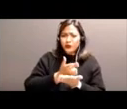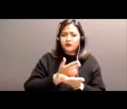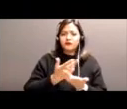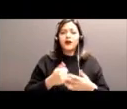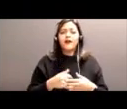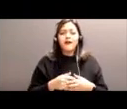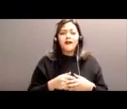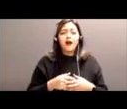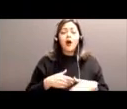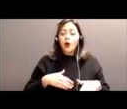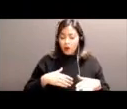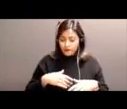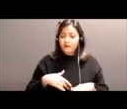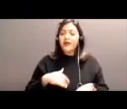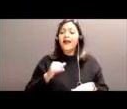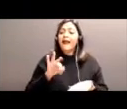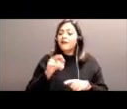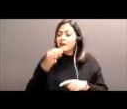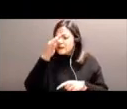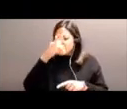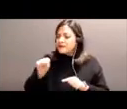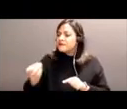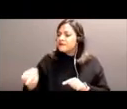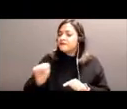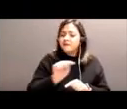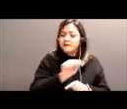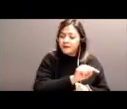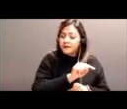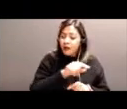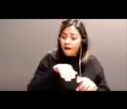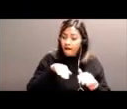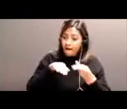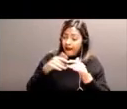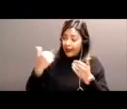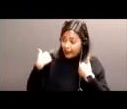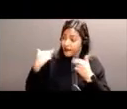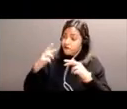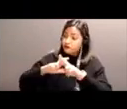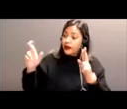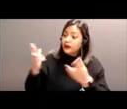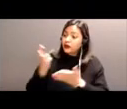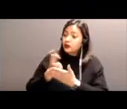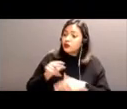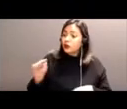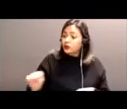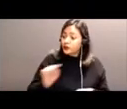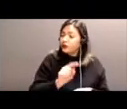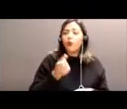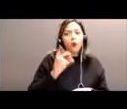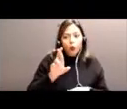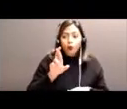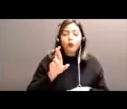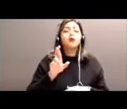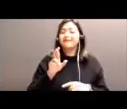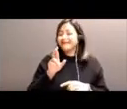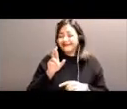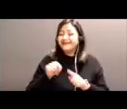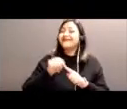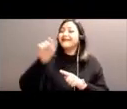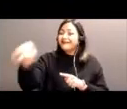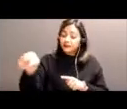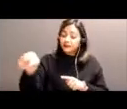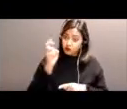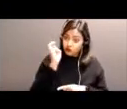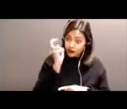distances or is there accessible transportation? Walking distance, is it well